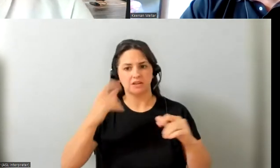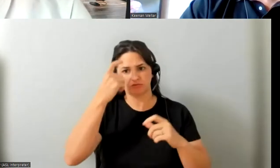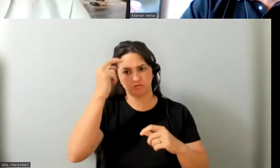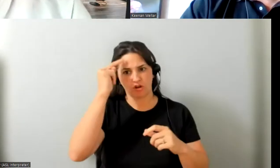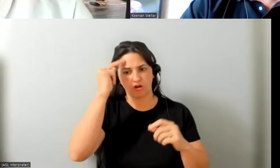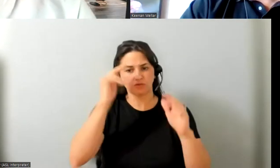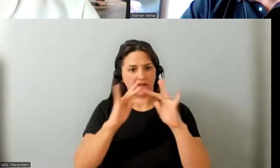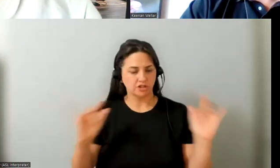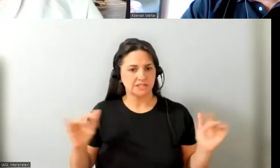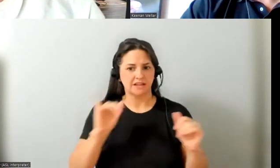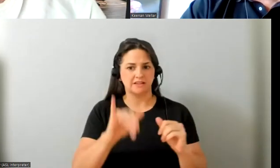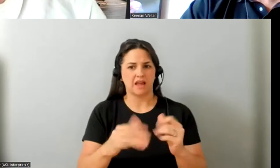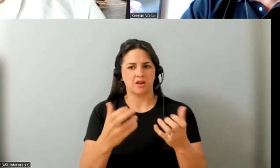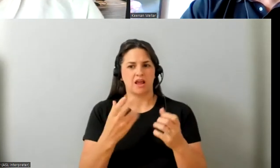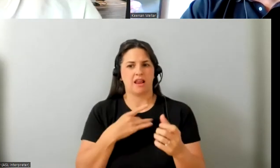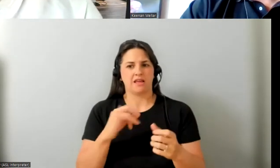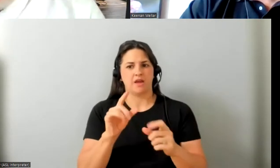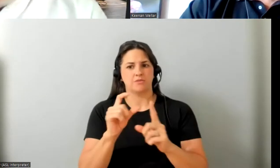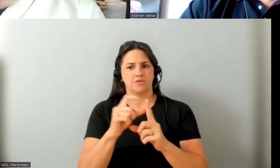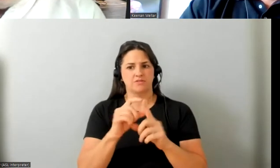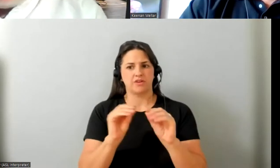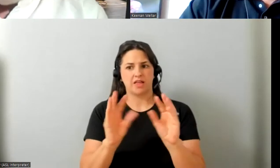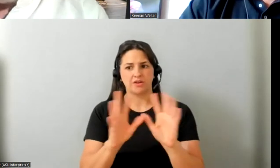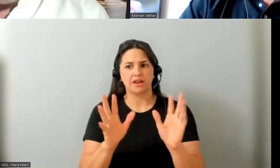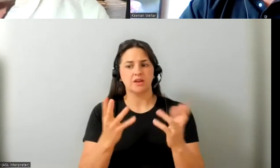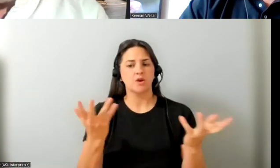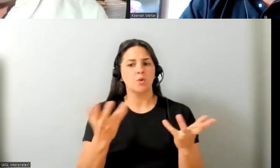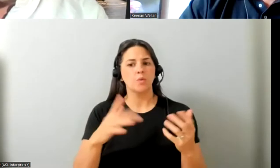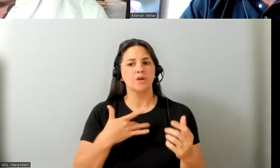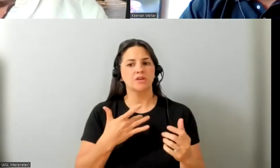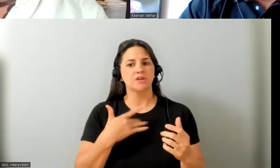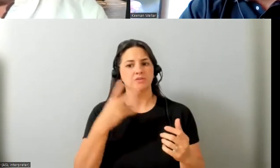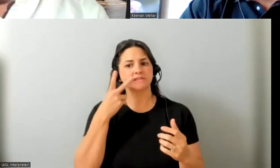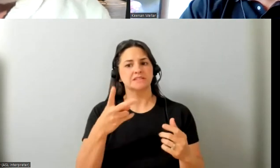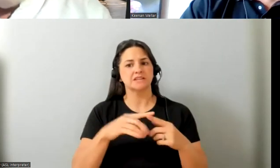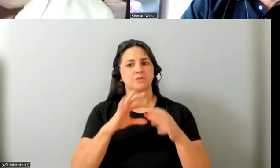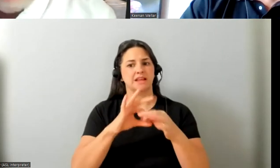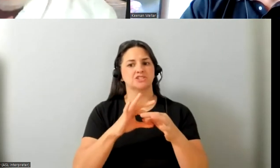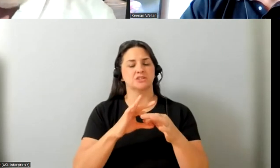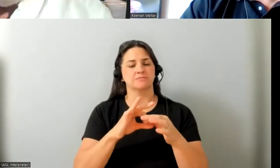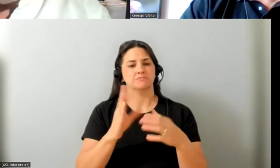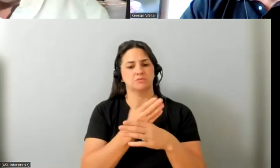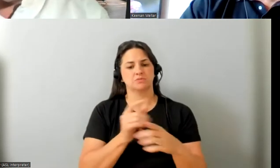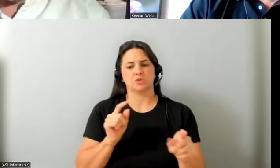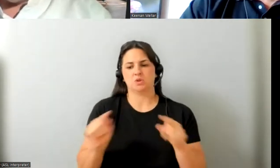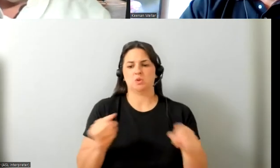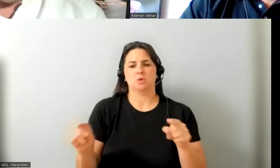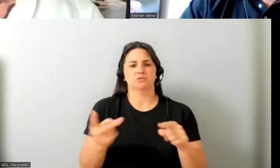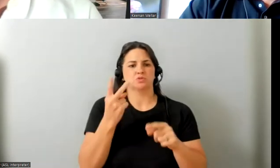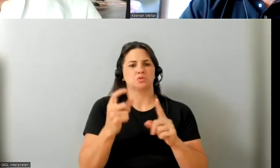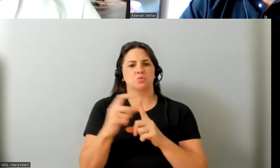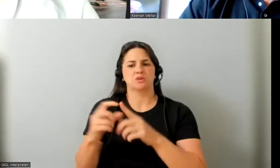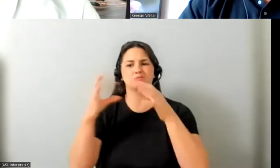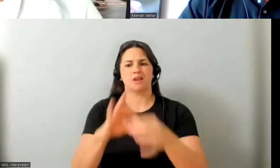clarity really rather than uh anything else what do you see as the relationship between those two terms when we're talking about accommodations in the